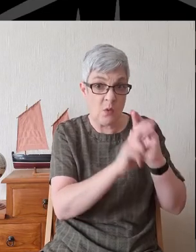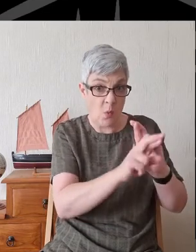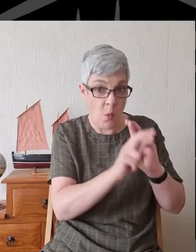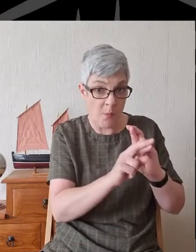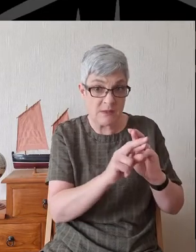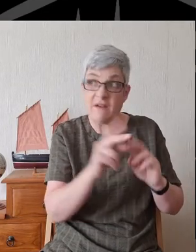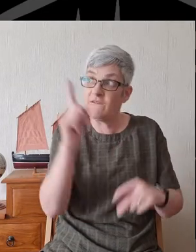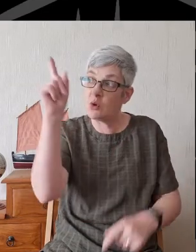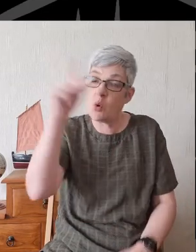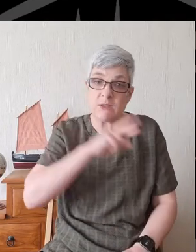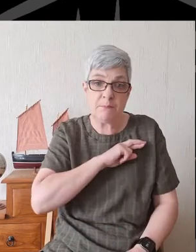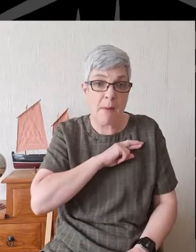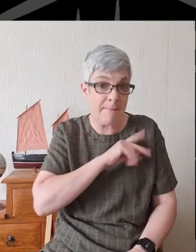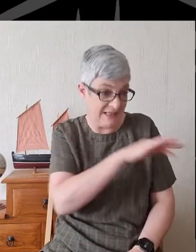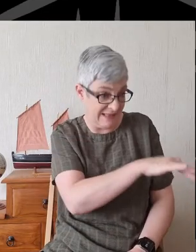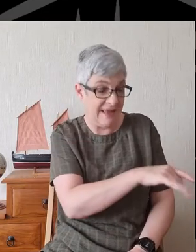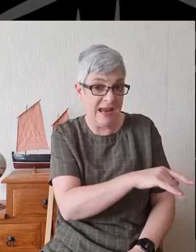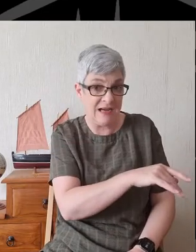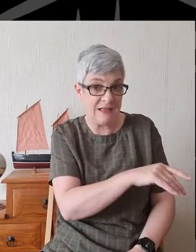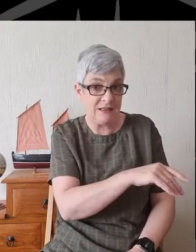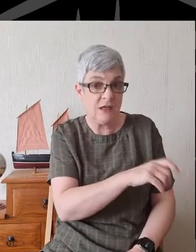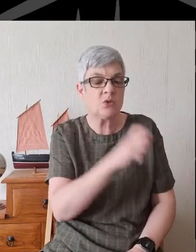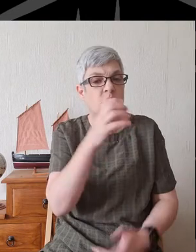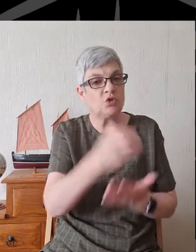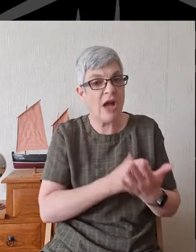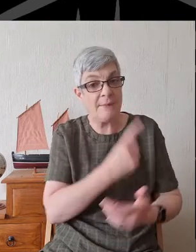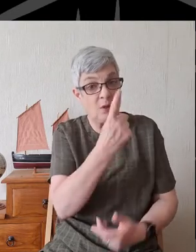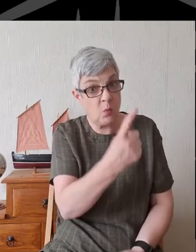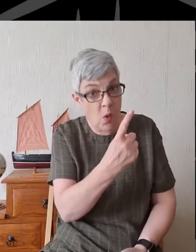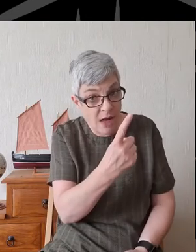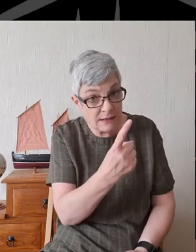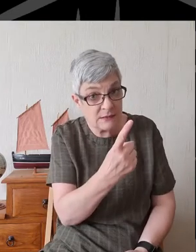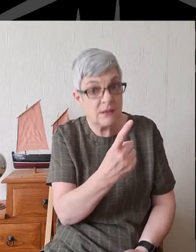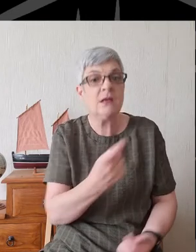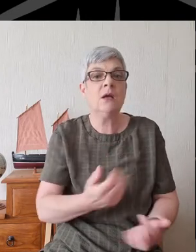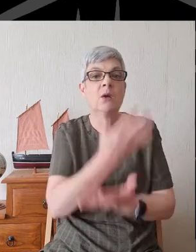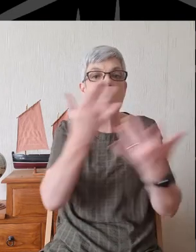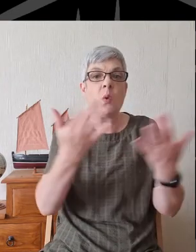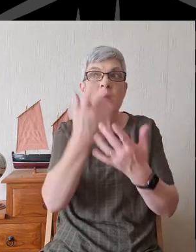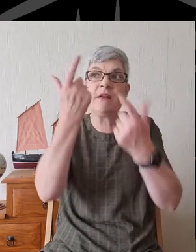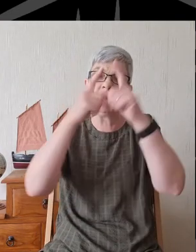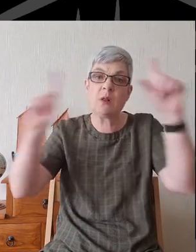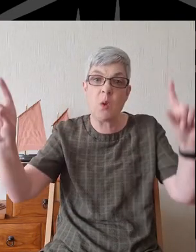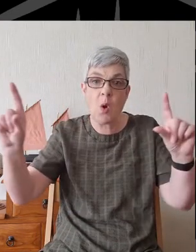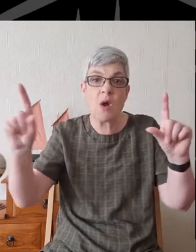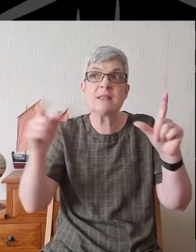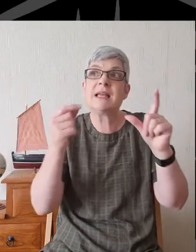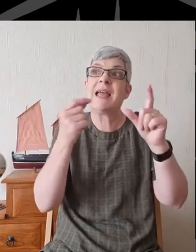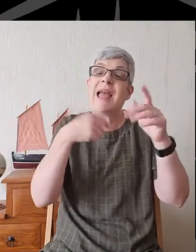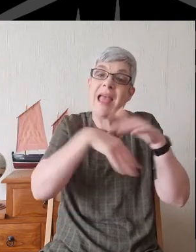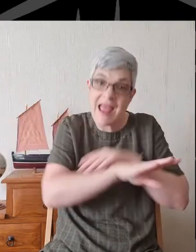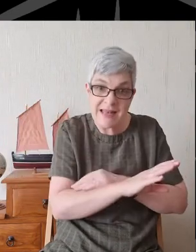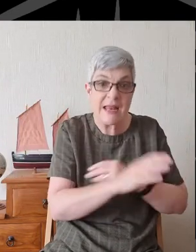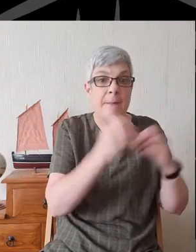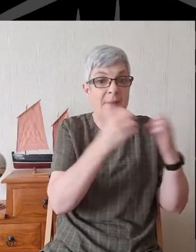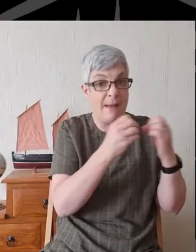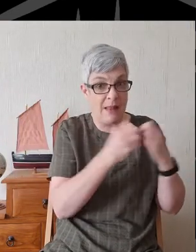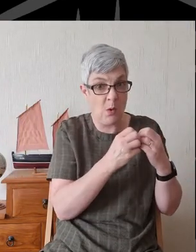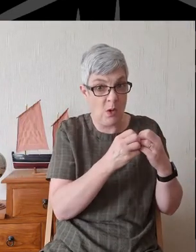rested. Hence the vision in chapter 1, the glory of the Lord appearing to Ezekiel in Babylon. There,